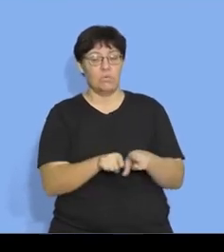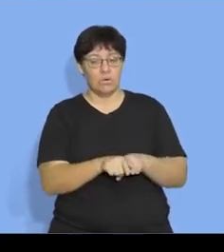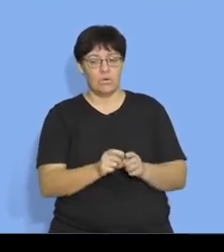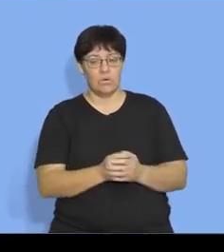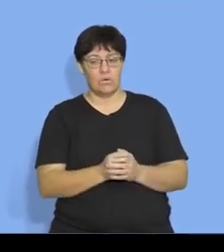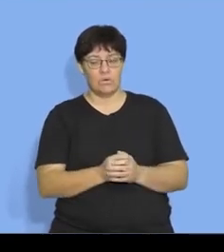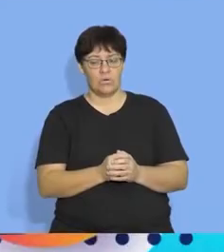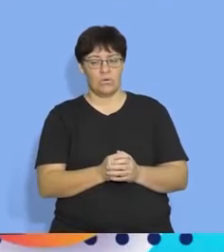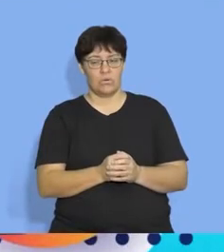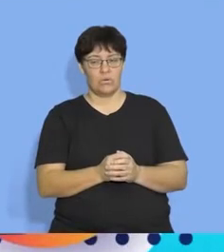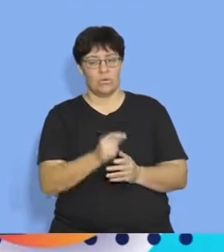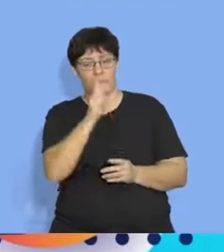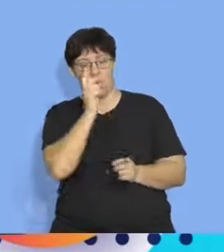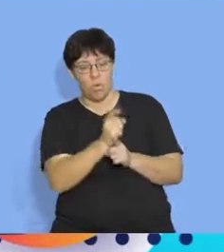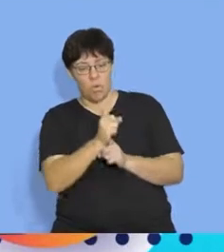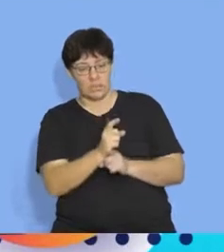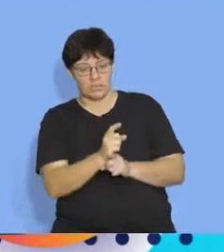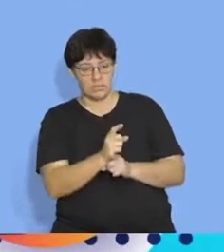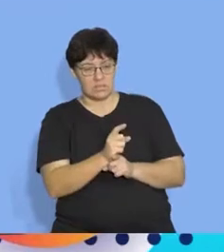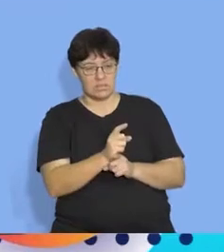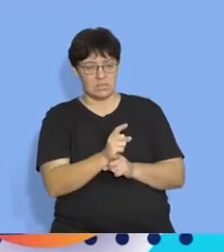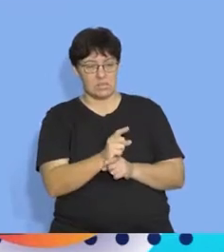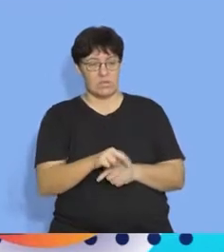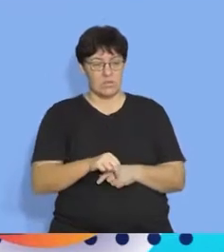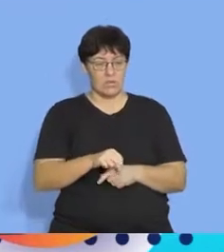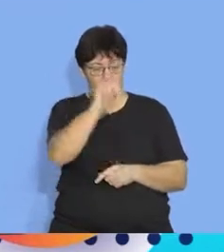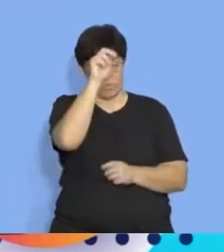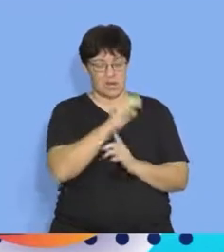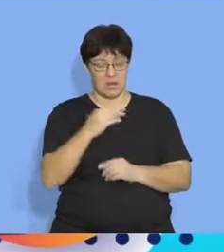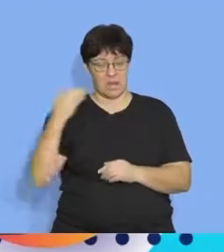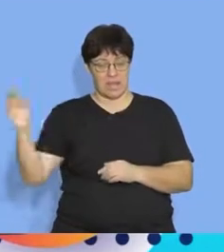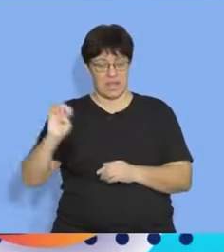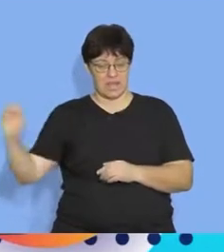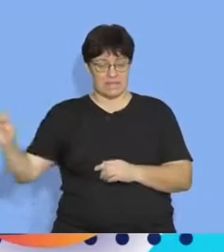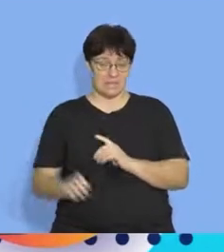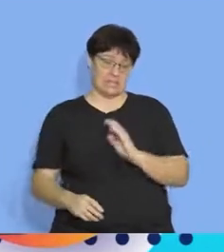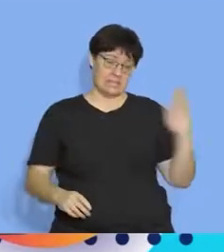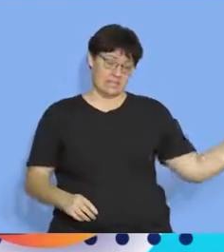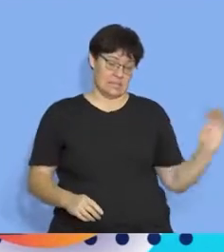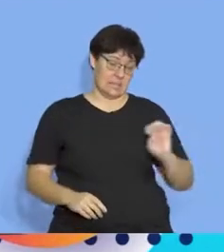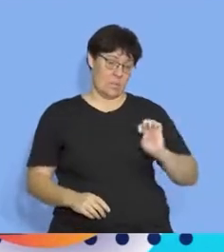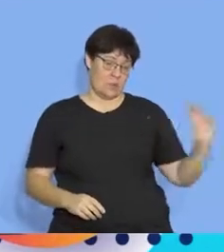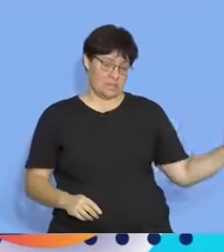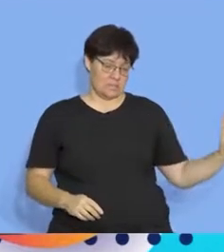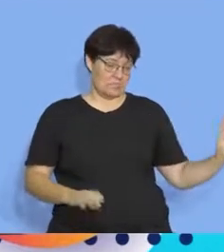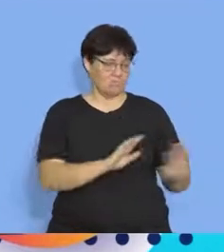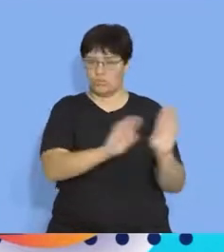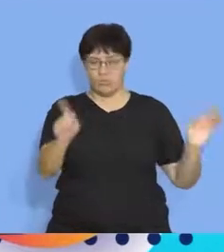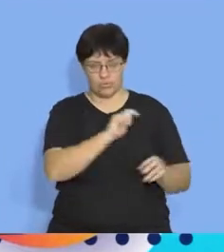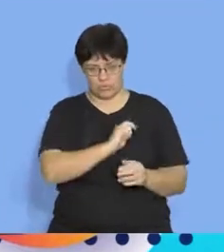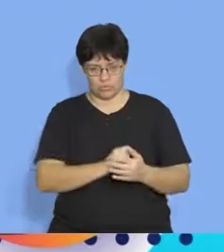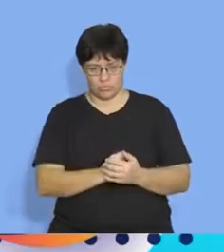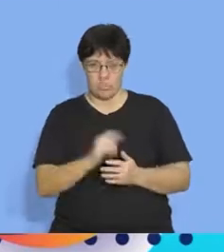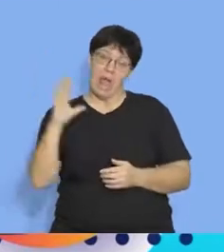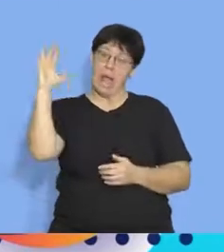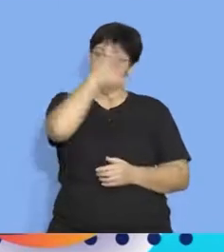tend to go i'm always looking north which means right must be east left must be west that's also not true